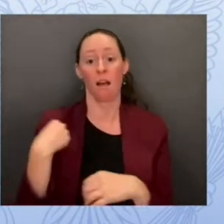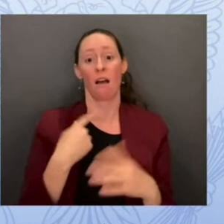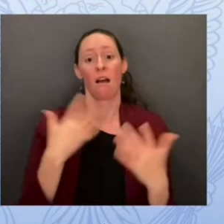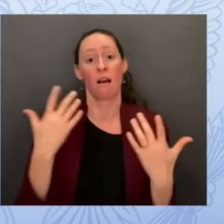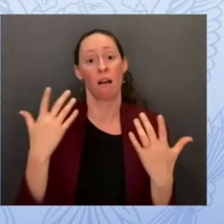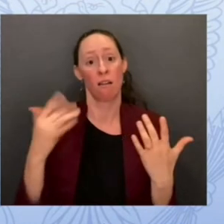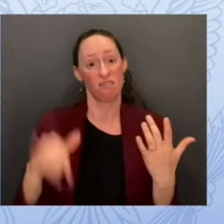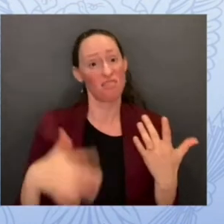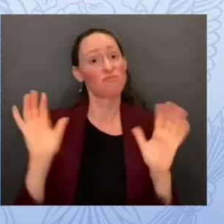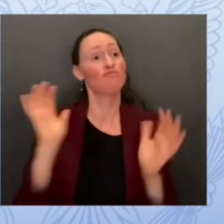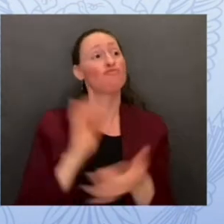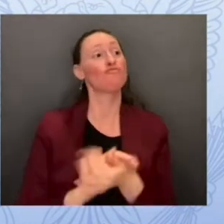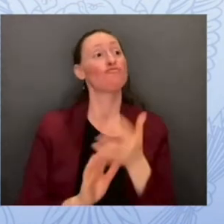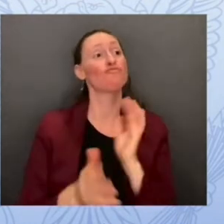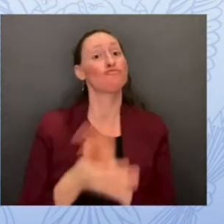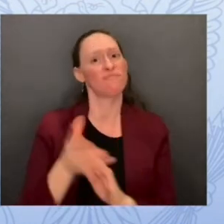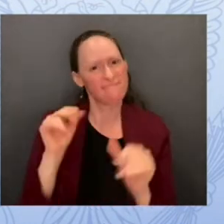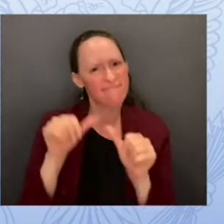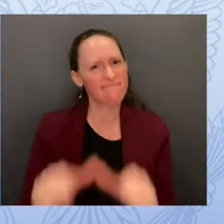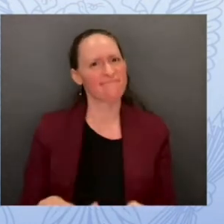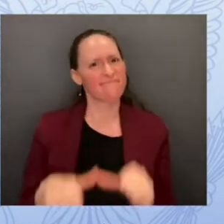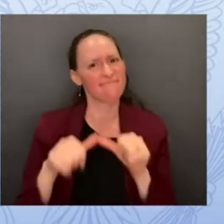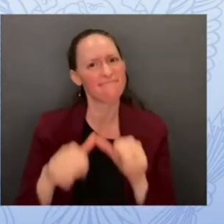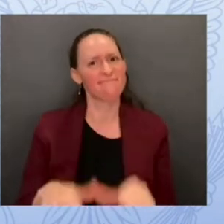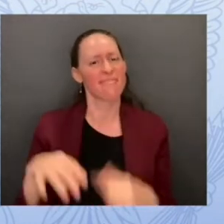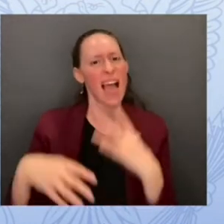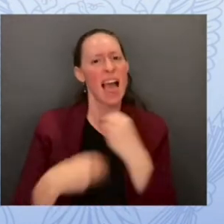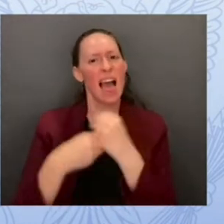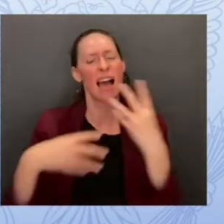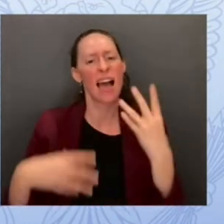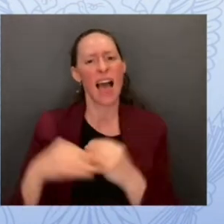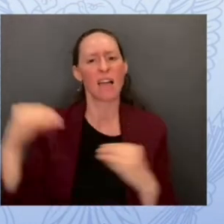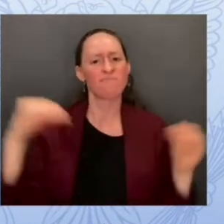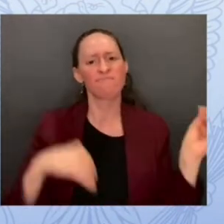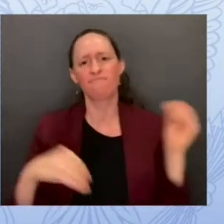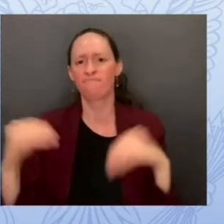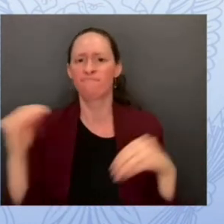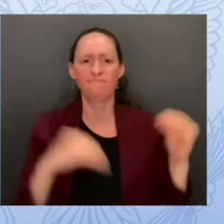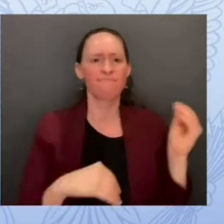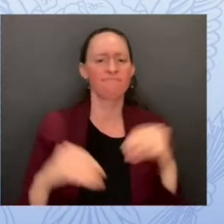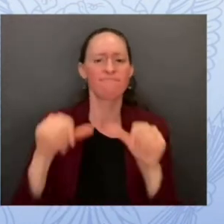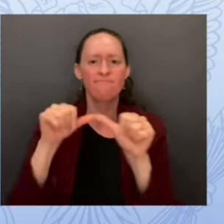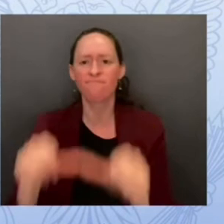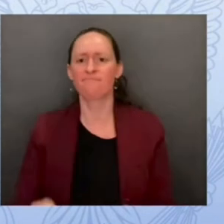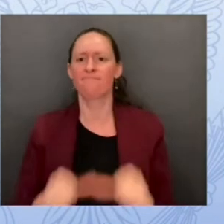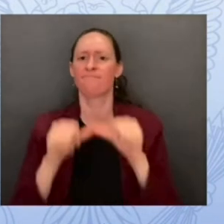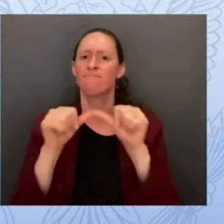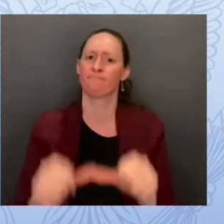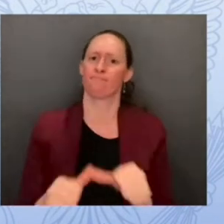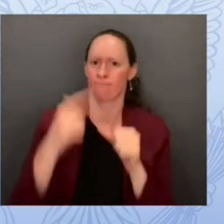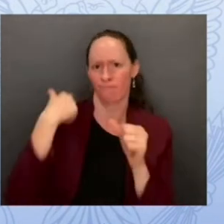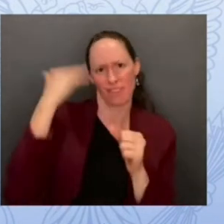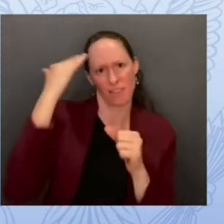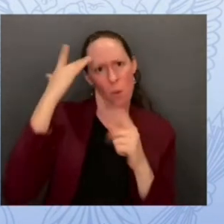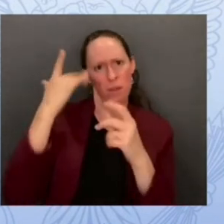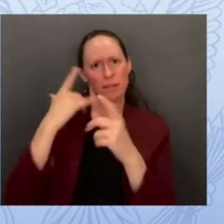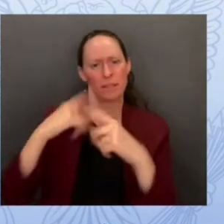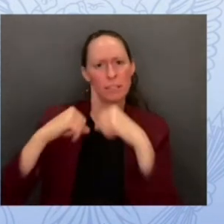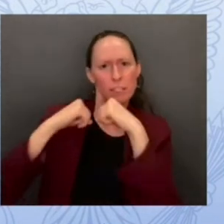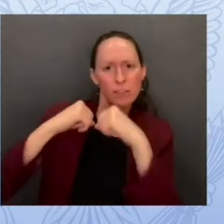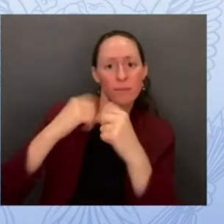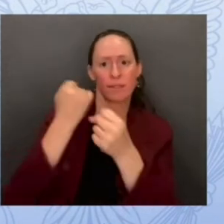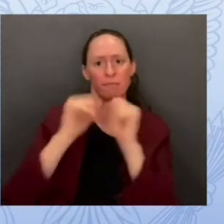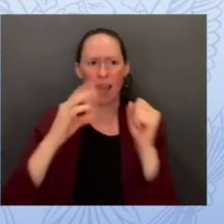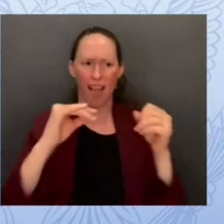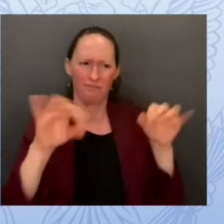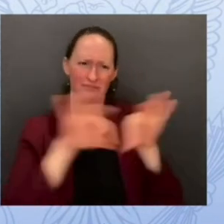here today to acknowledge that this is a security imperative and to protect our students our children our educators and